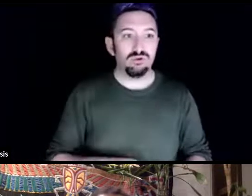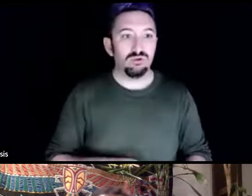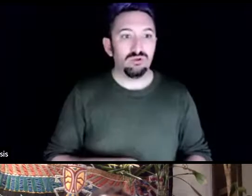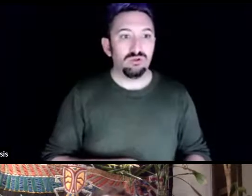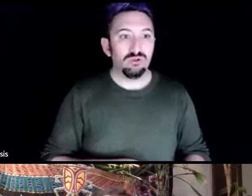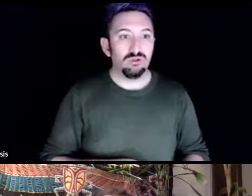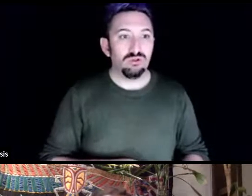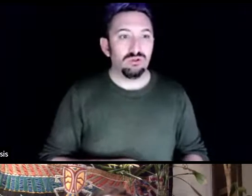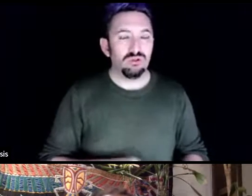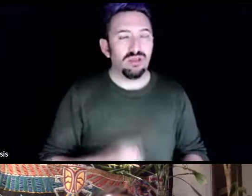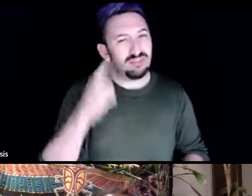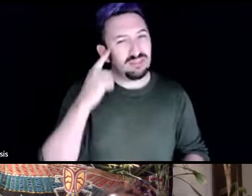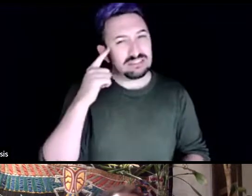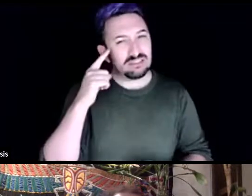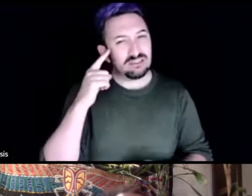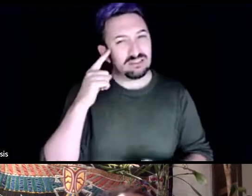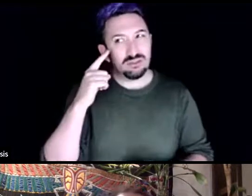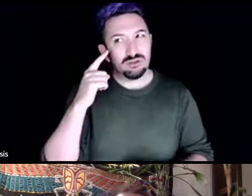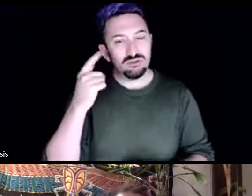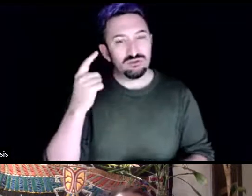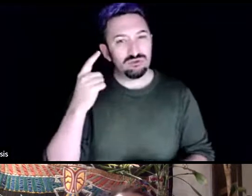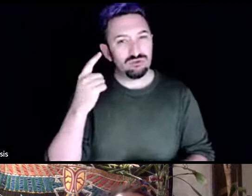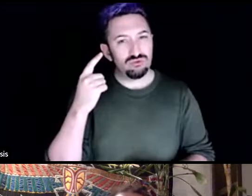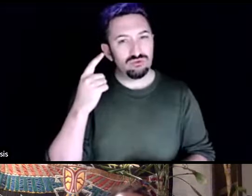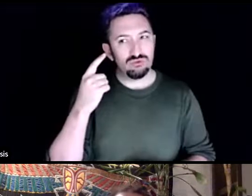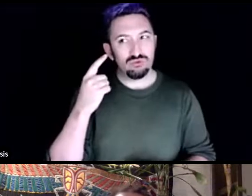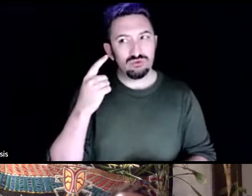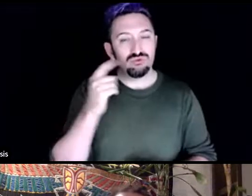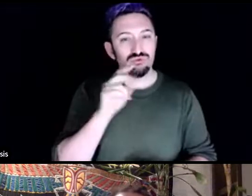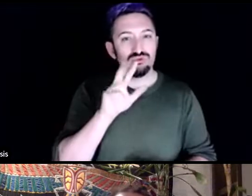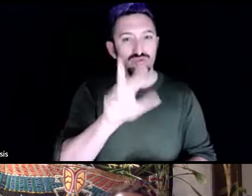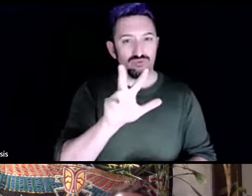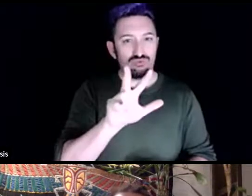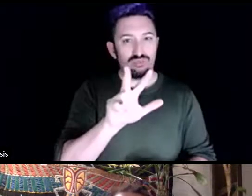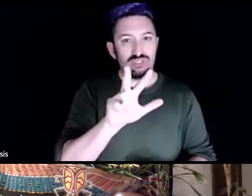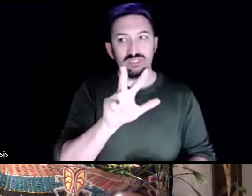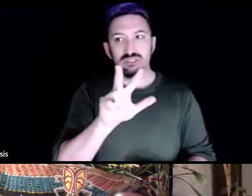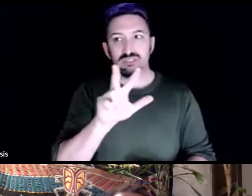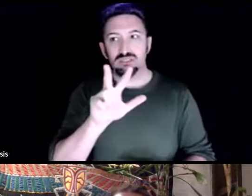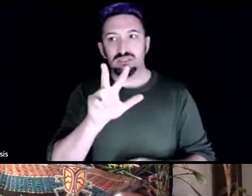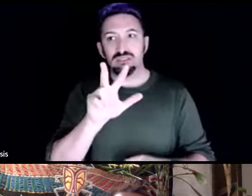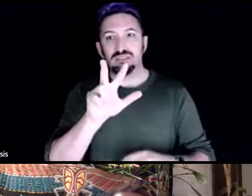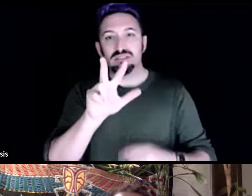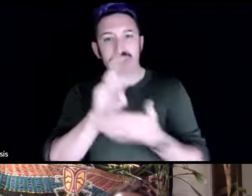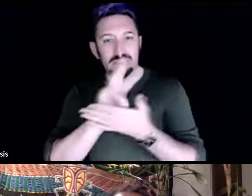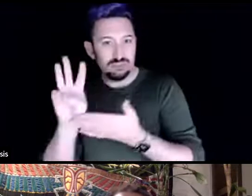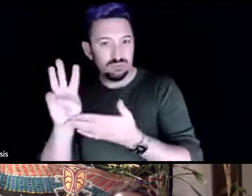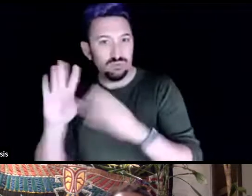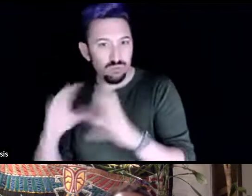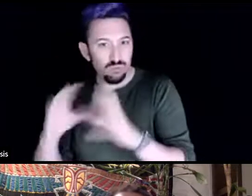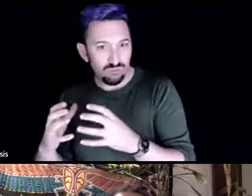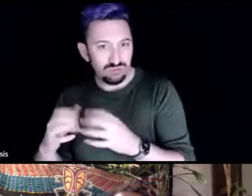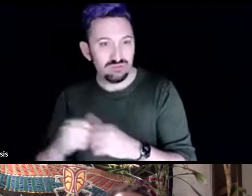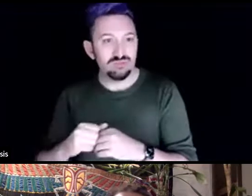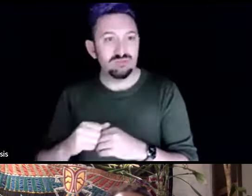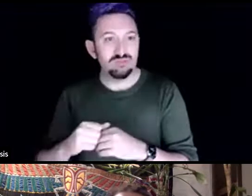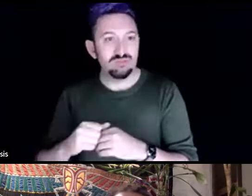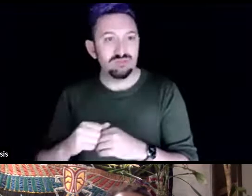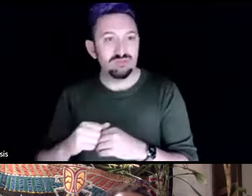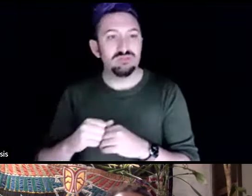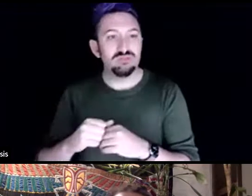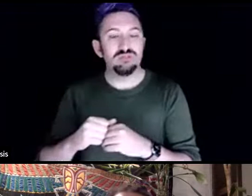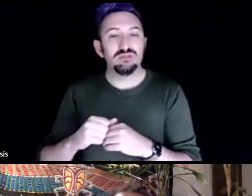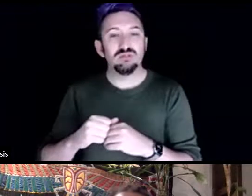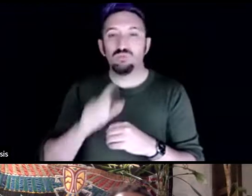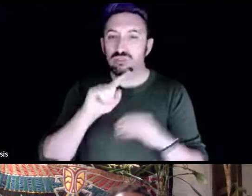linked six week courses that go deeper into the science and theory and practice the first one